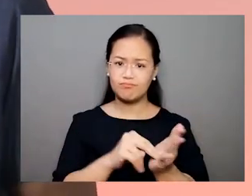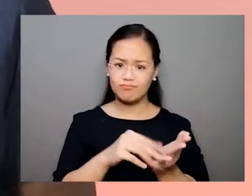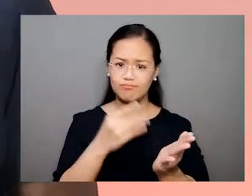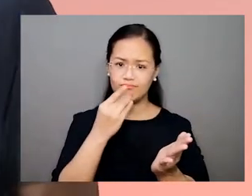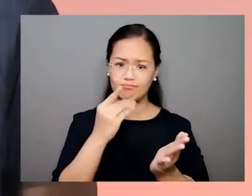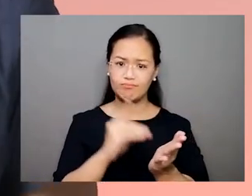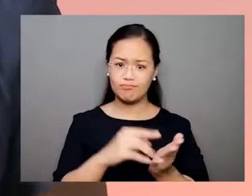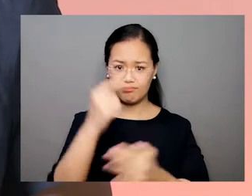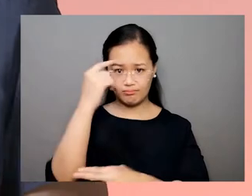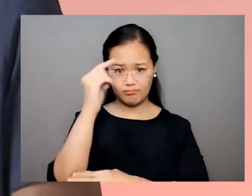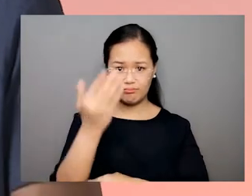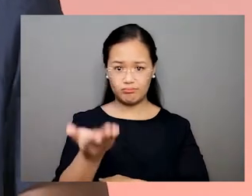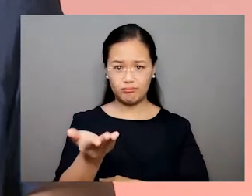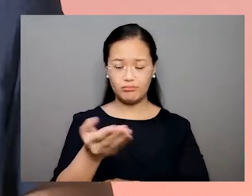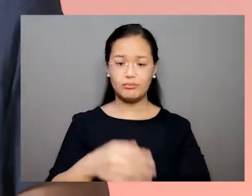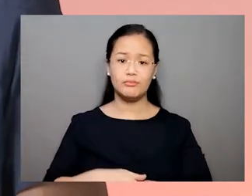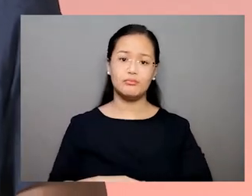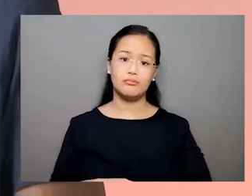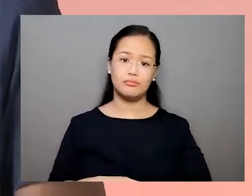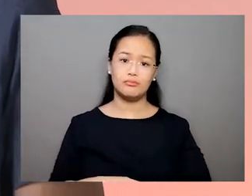notice, that document on you?